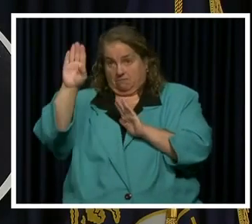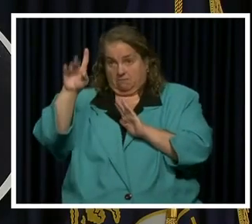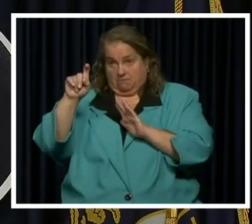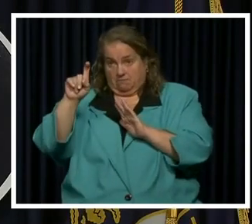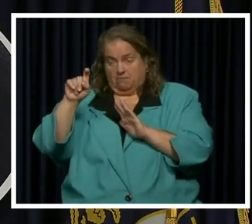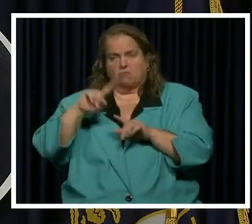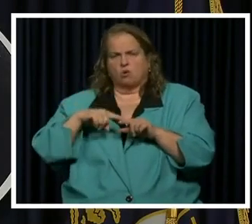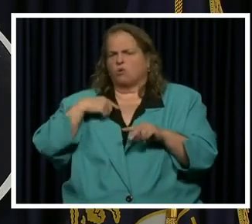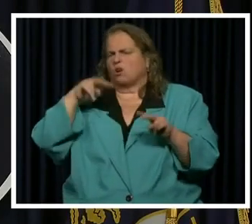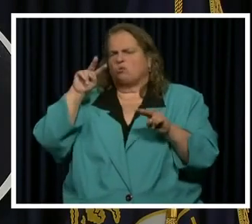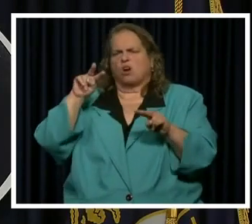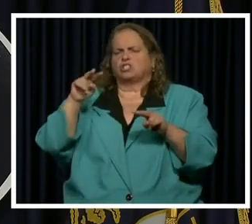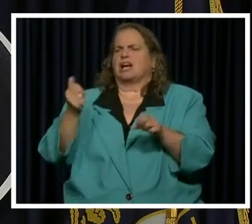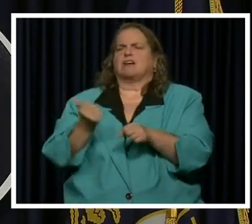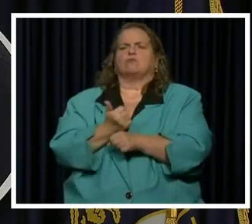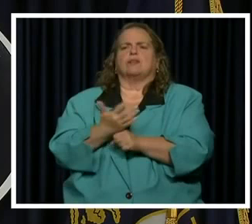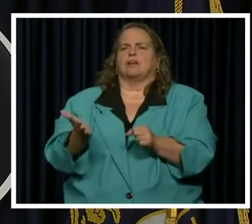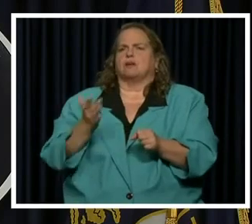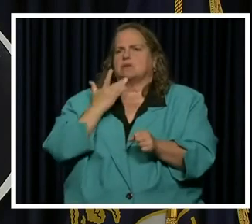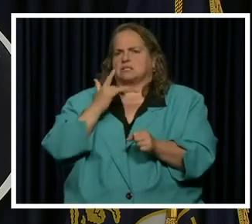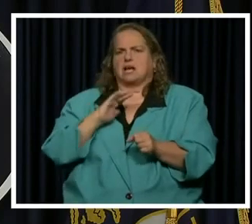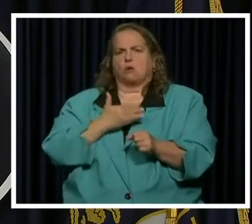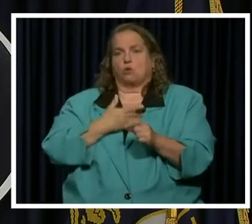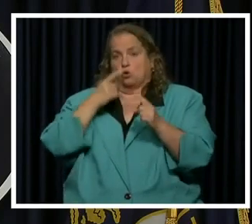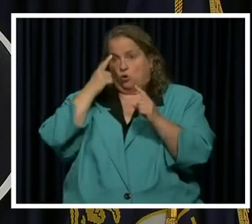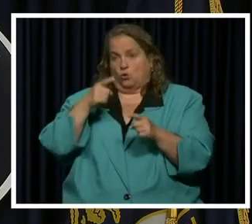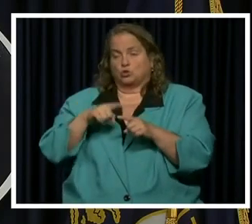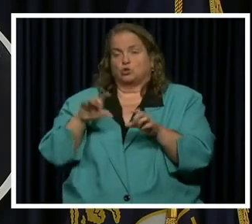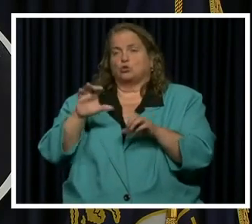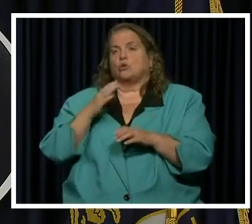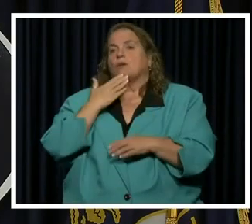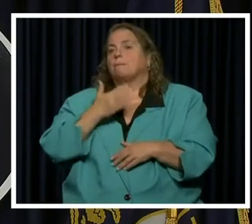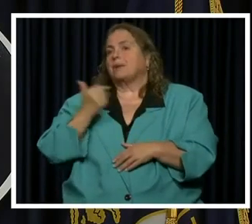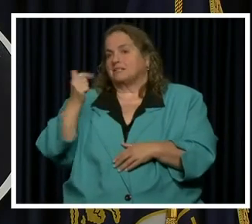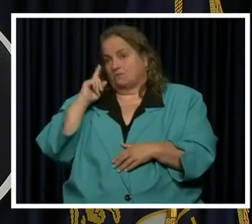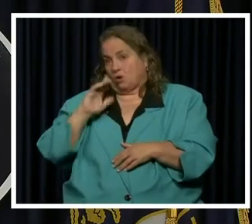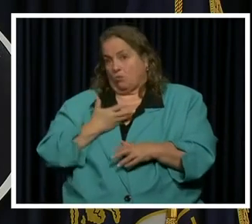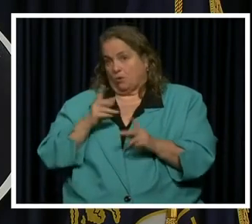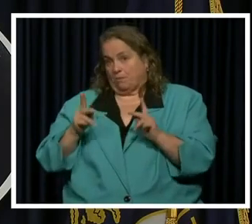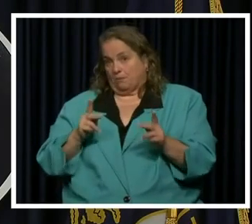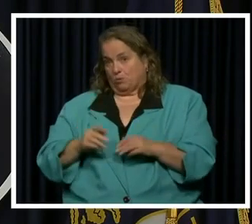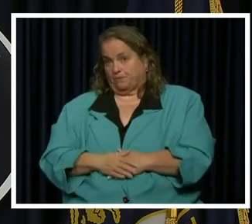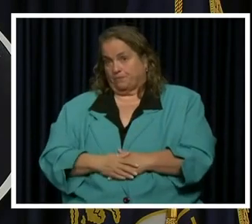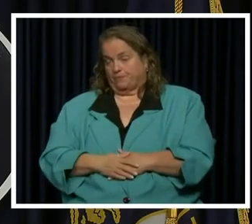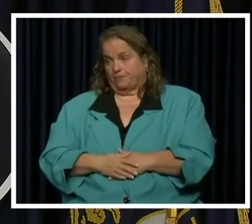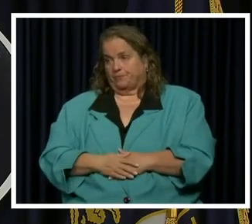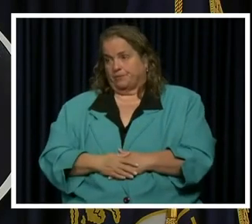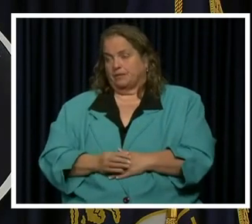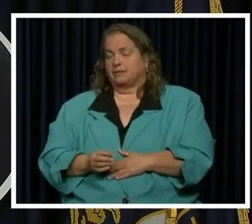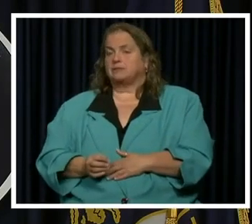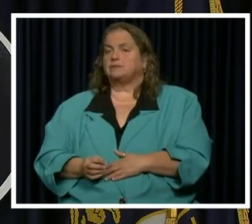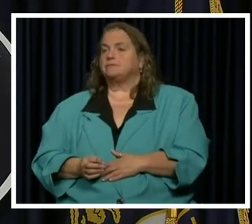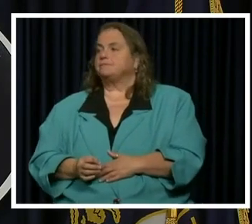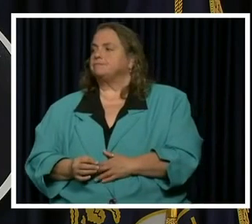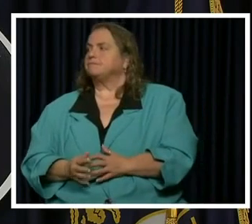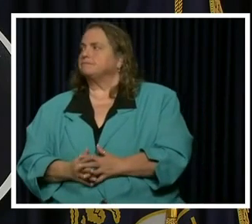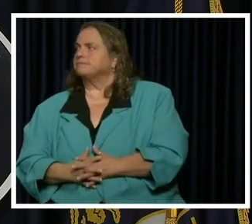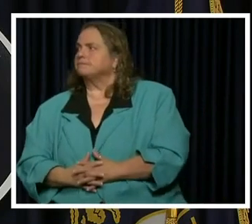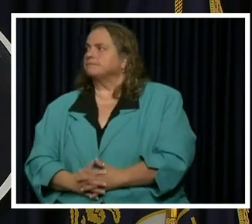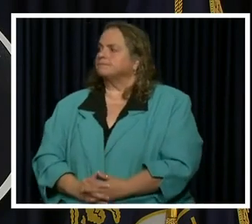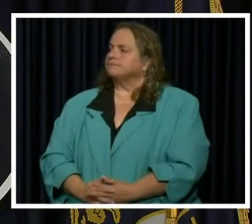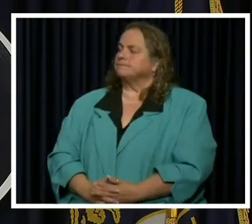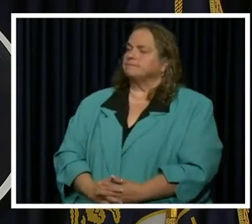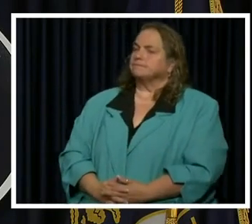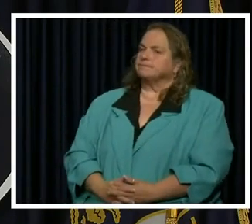all the indicators because our goal is to do the very best for our people. Okay, have I said from